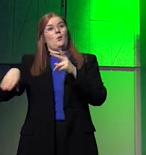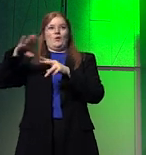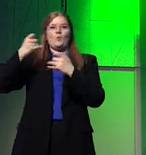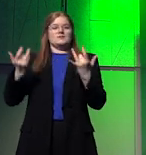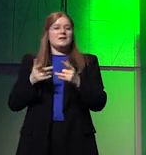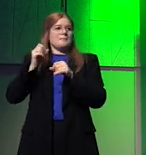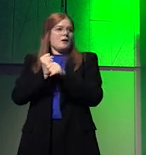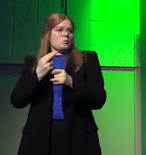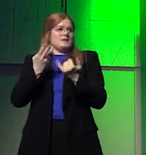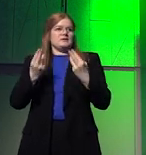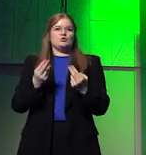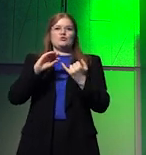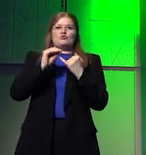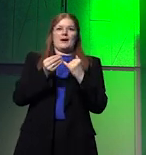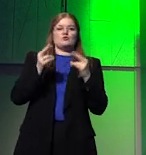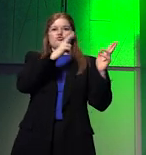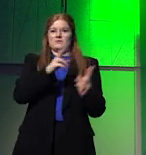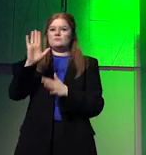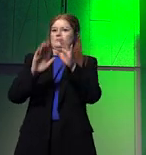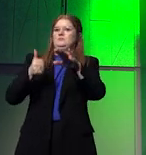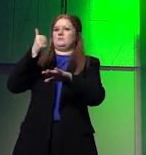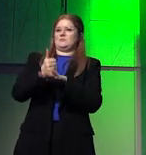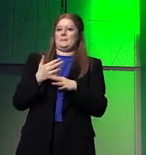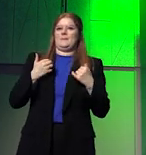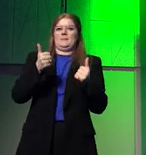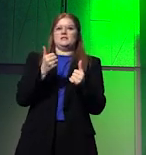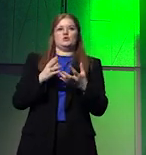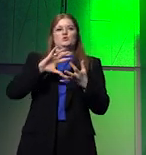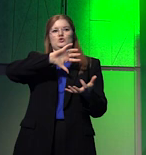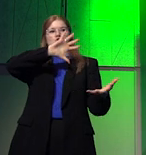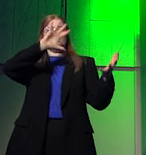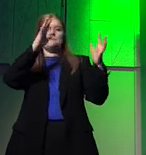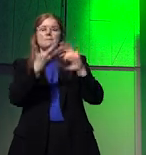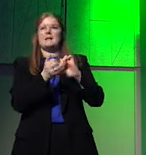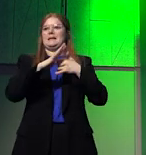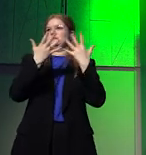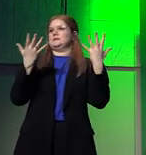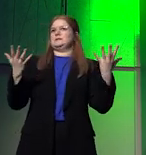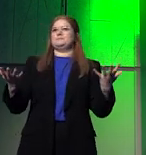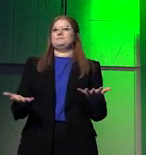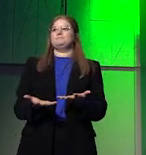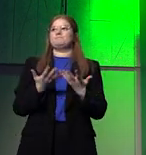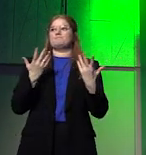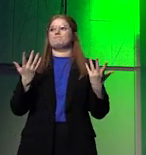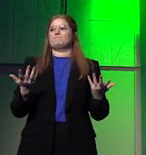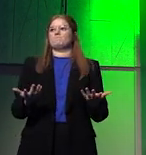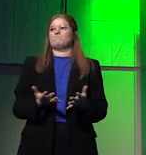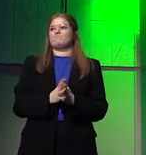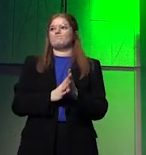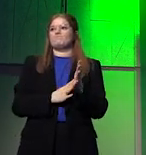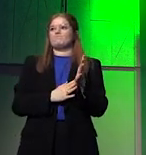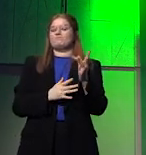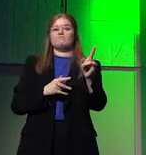it's essentially about trying to reestablish an ability to shape and to sort of